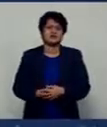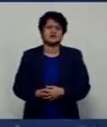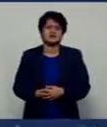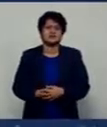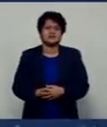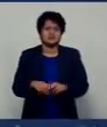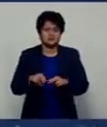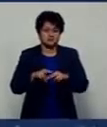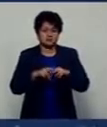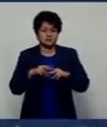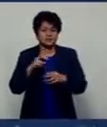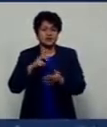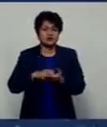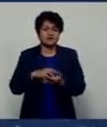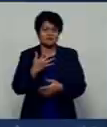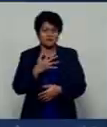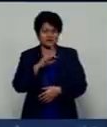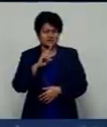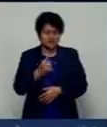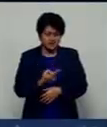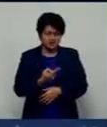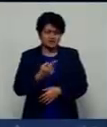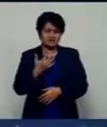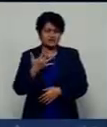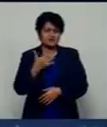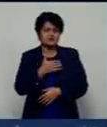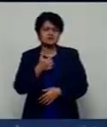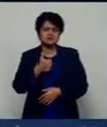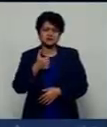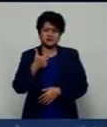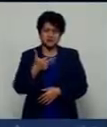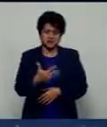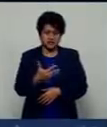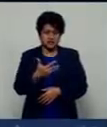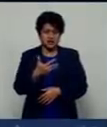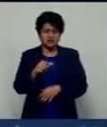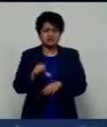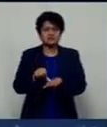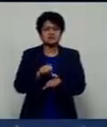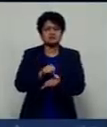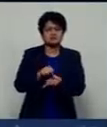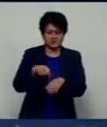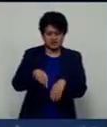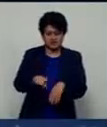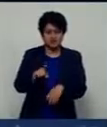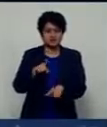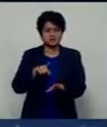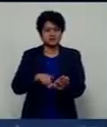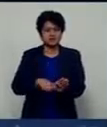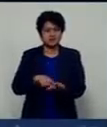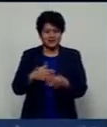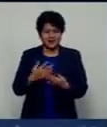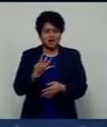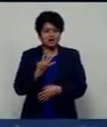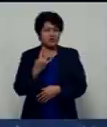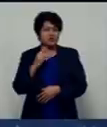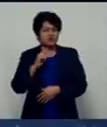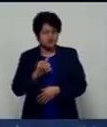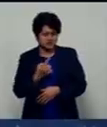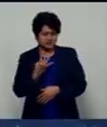Fiji has recorded 5,569 cases since April of this year. There are now 4